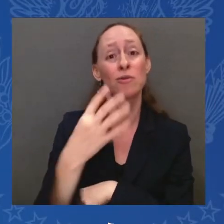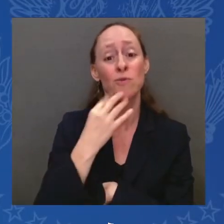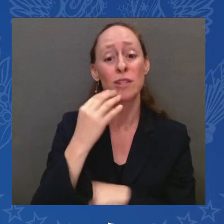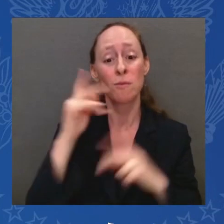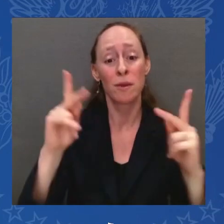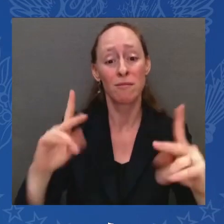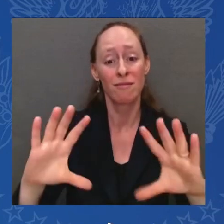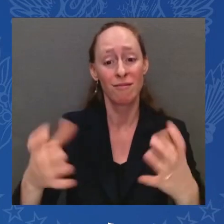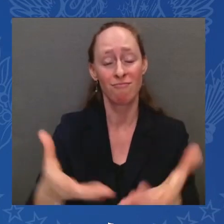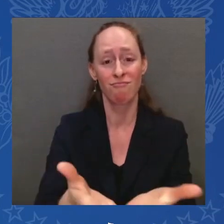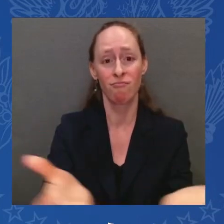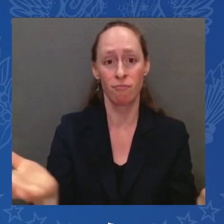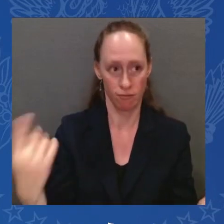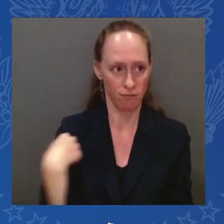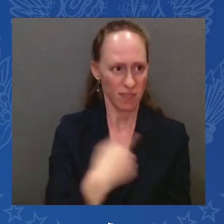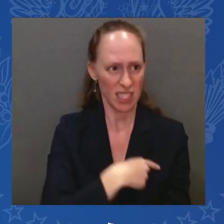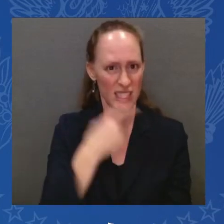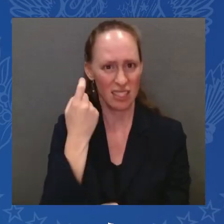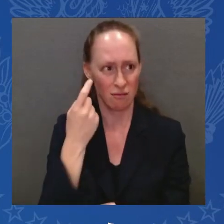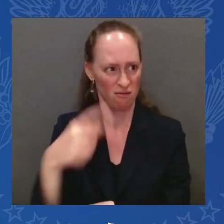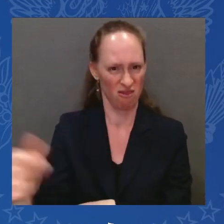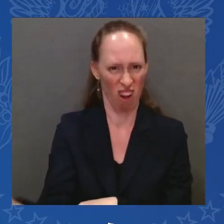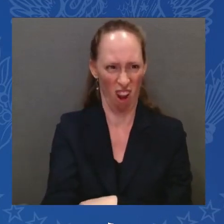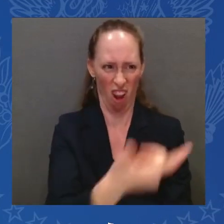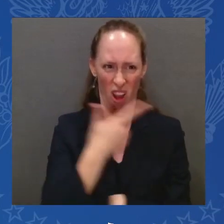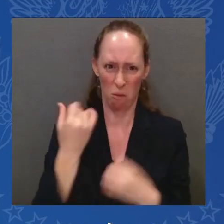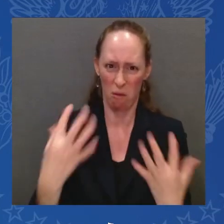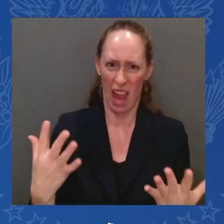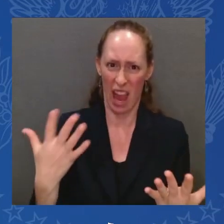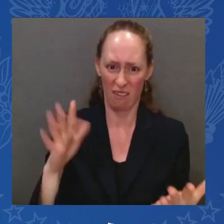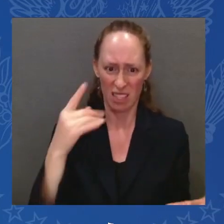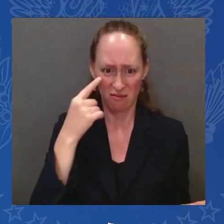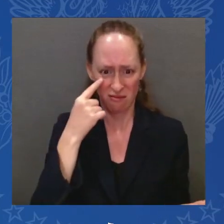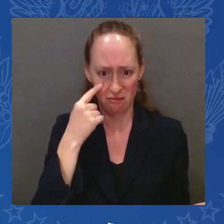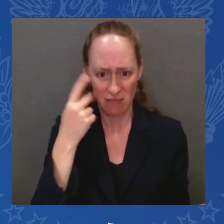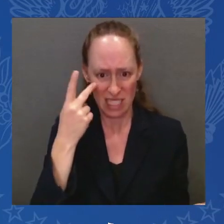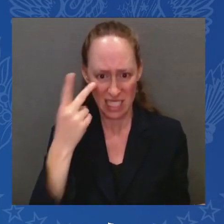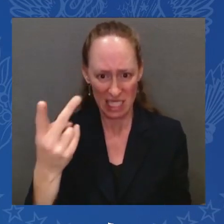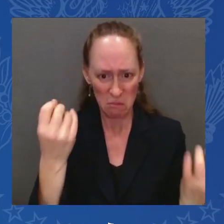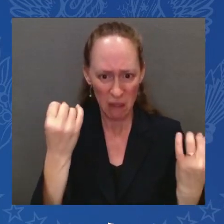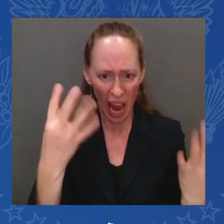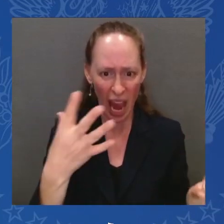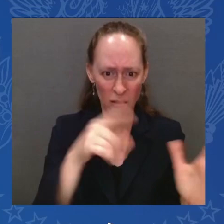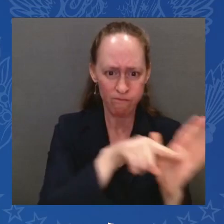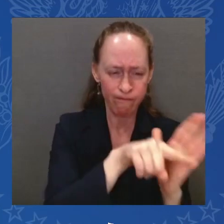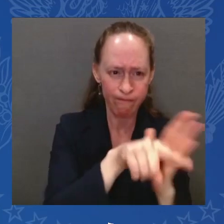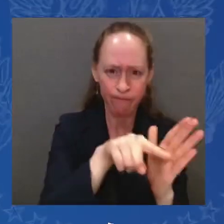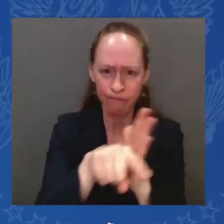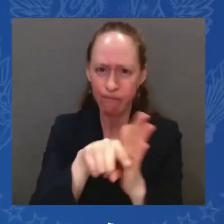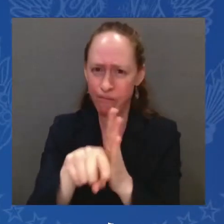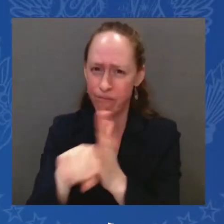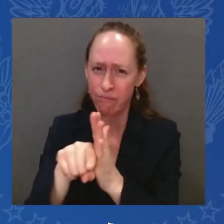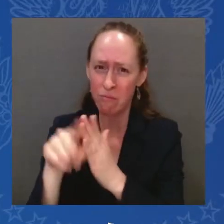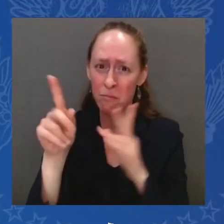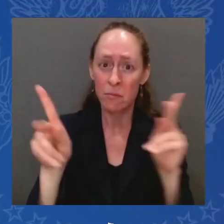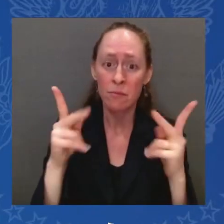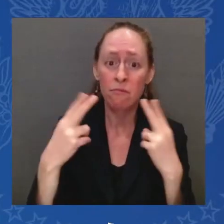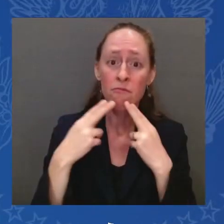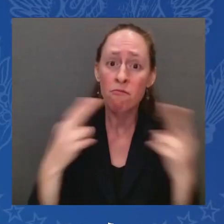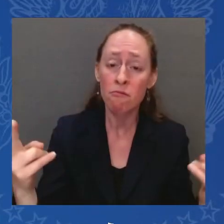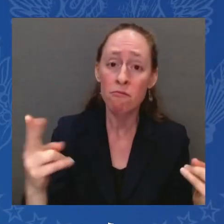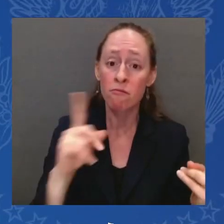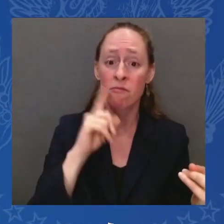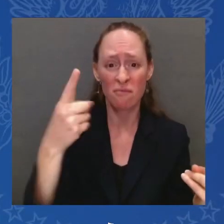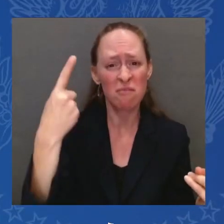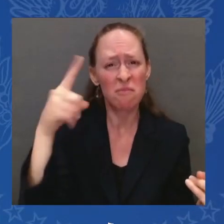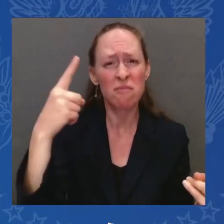There is never any justification for terrorism. There are no two sides to this issue. The